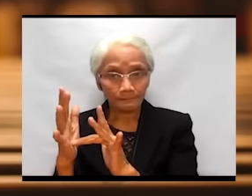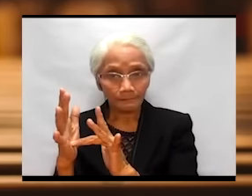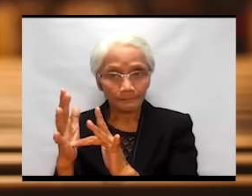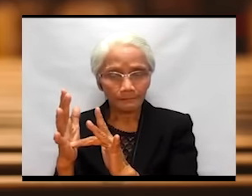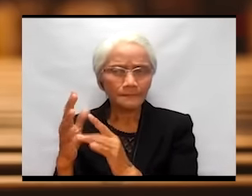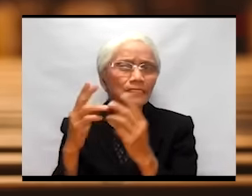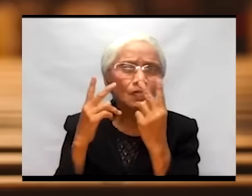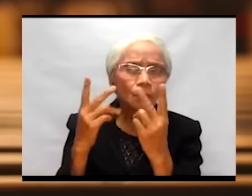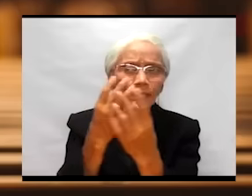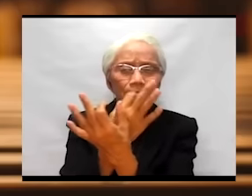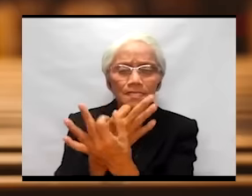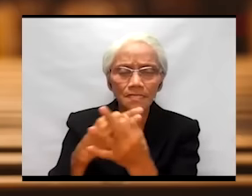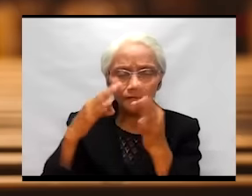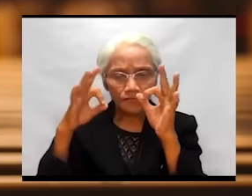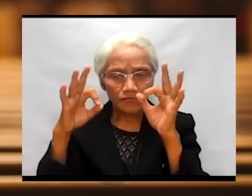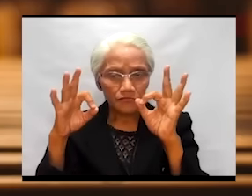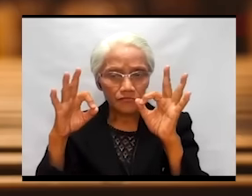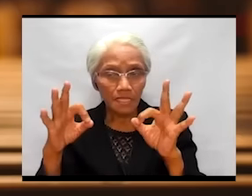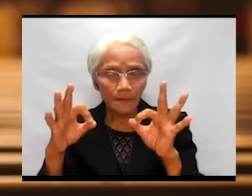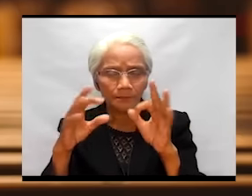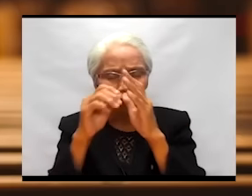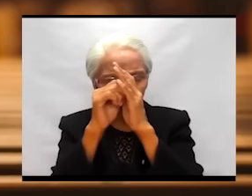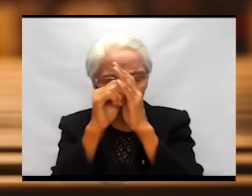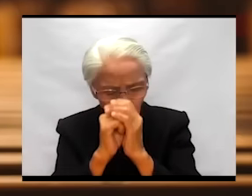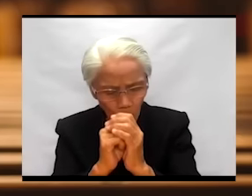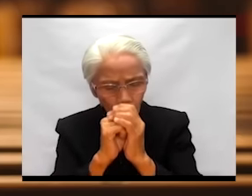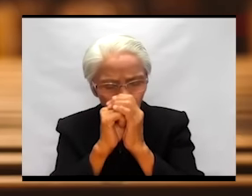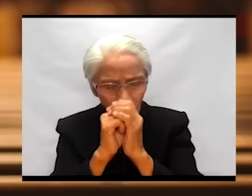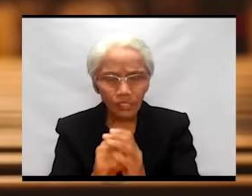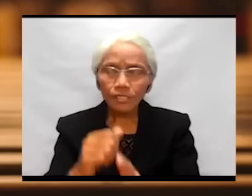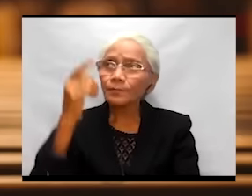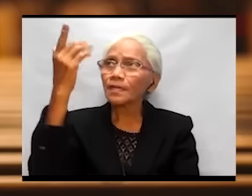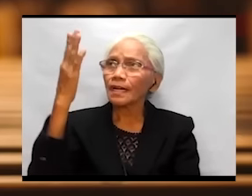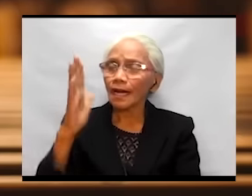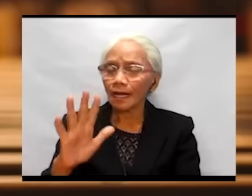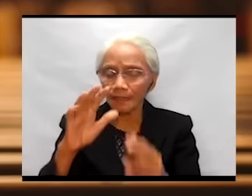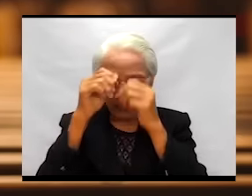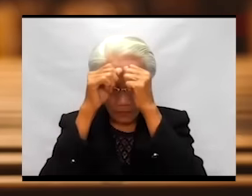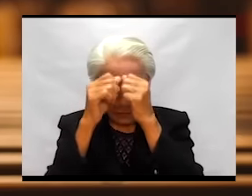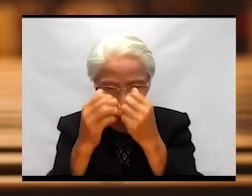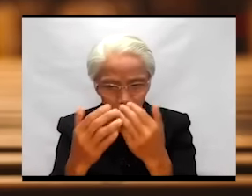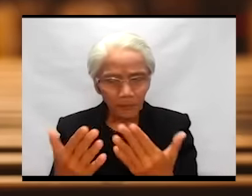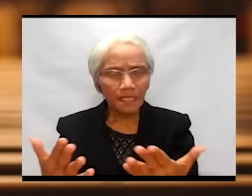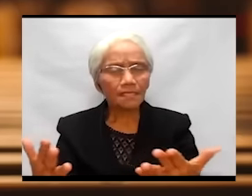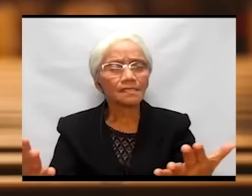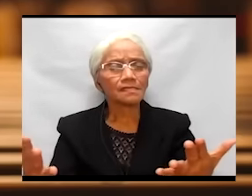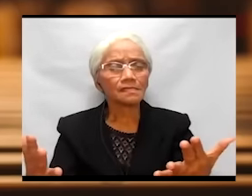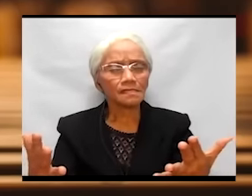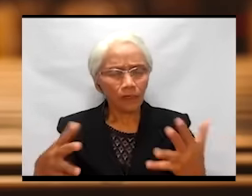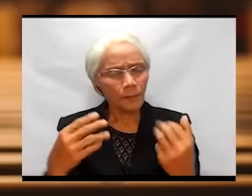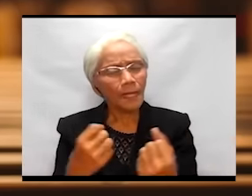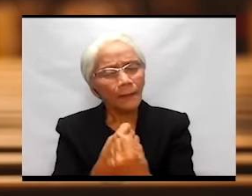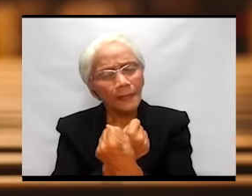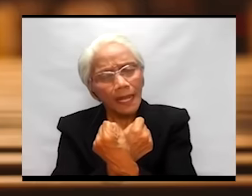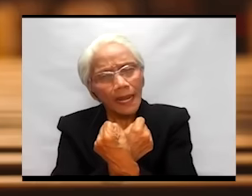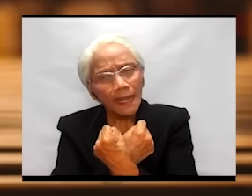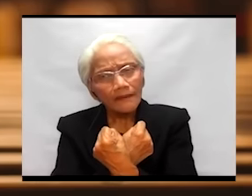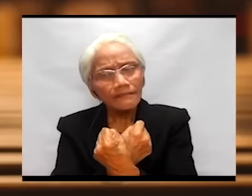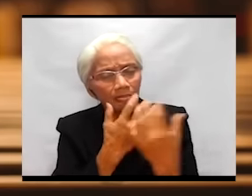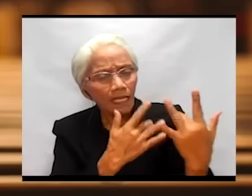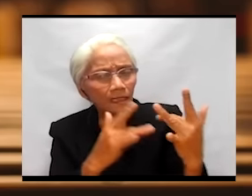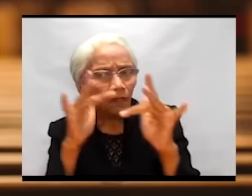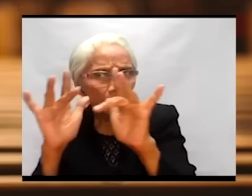Behold his freedom to worship God in obedience and to be a loving and